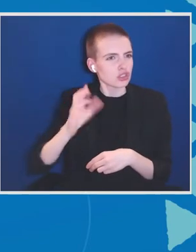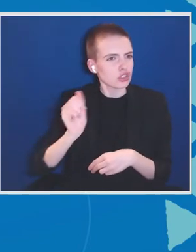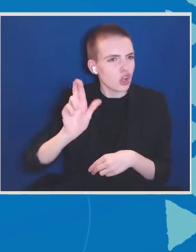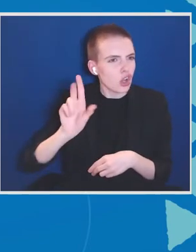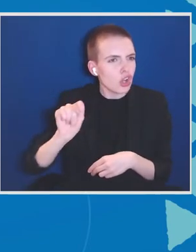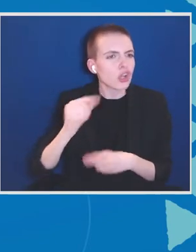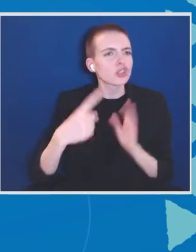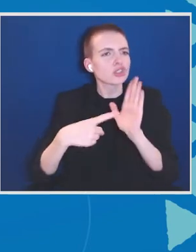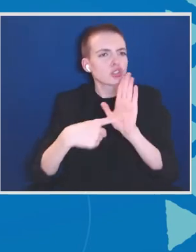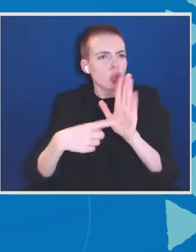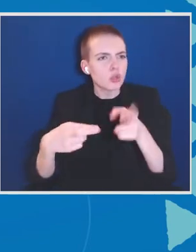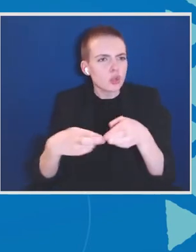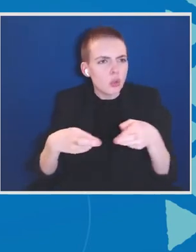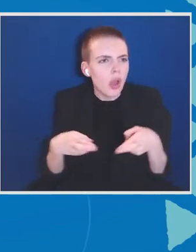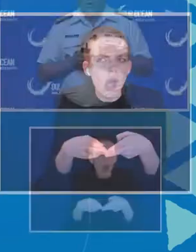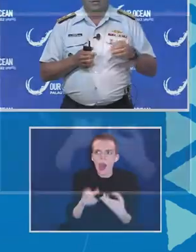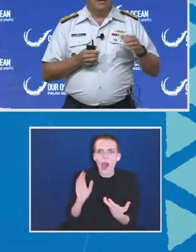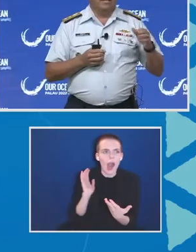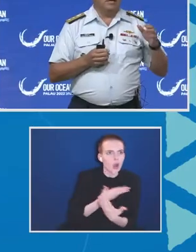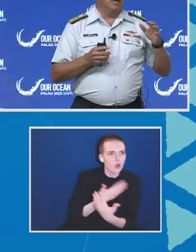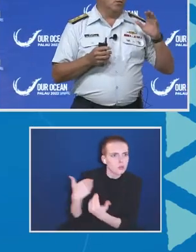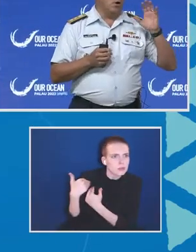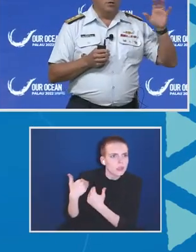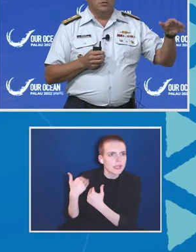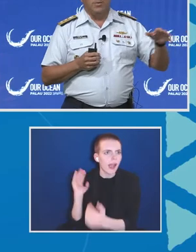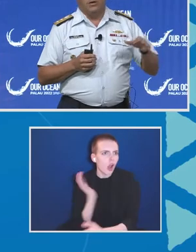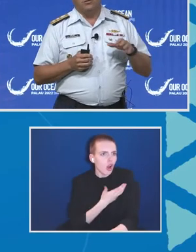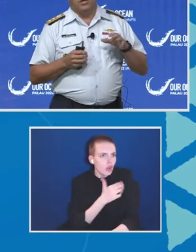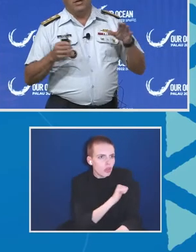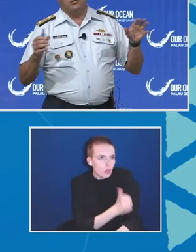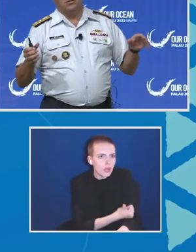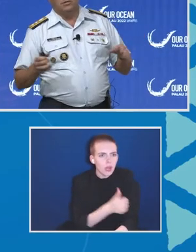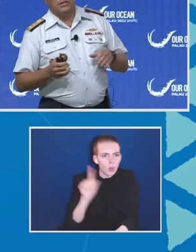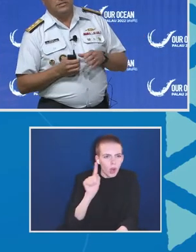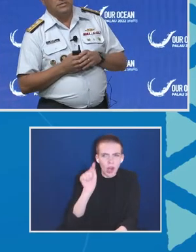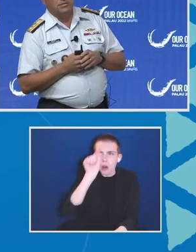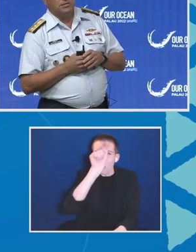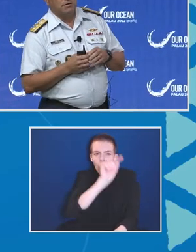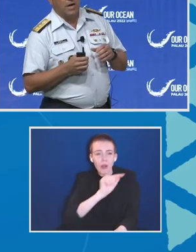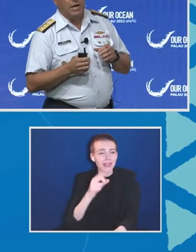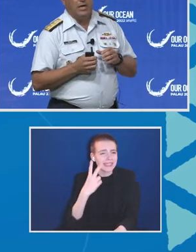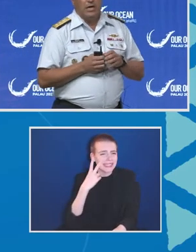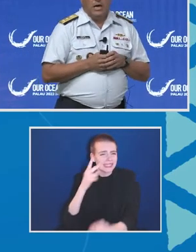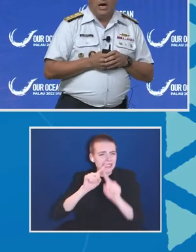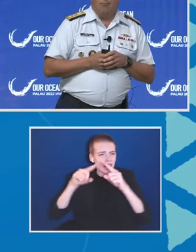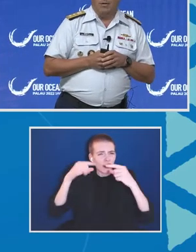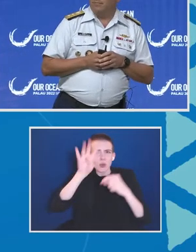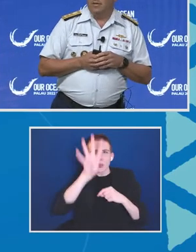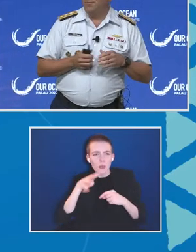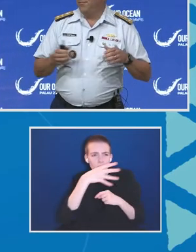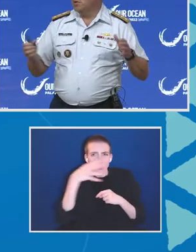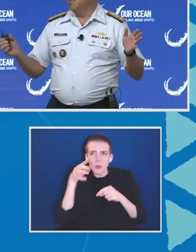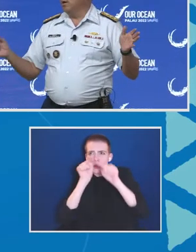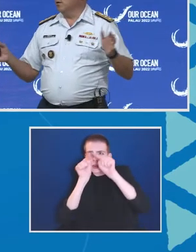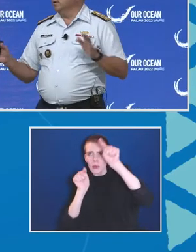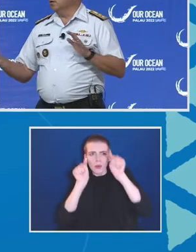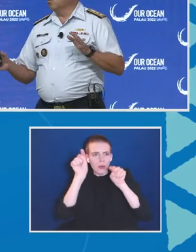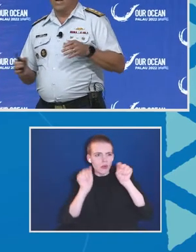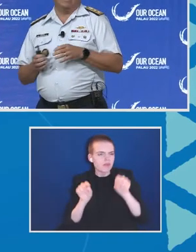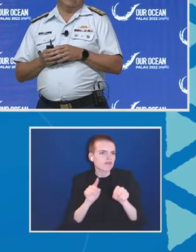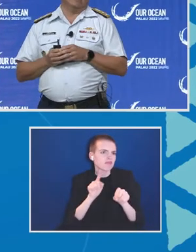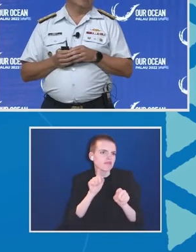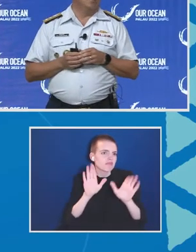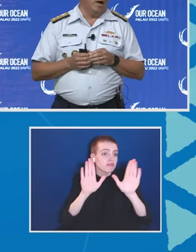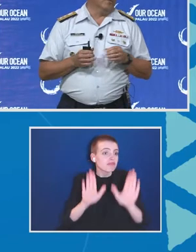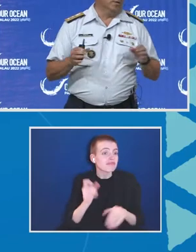and our area of responsibility. The one thing that, you know, all those boundary lines, all those distances are great, but the fish apparently